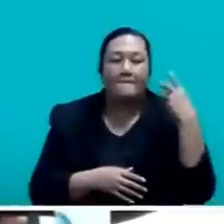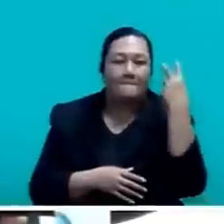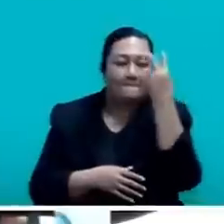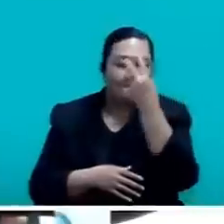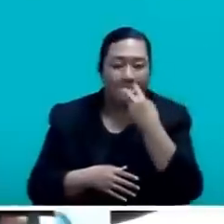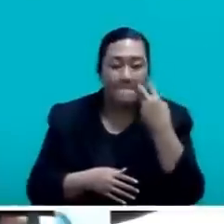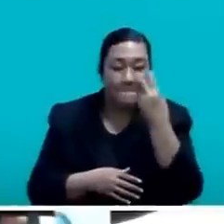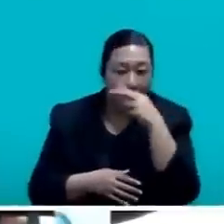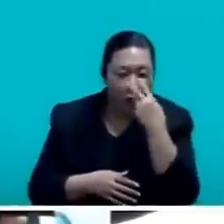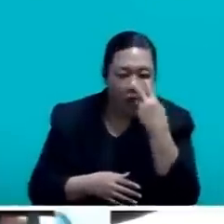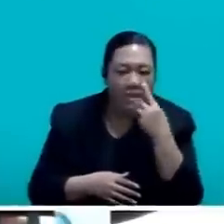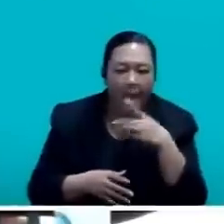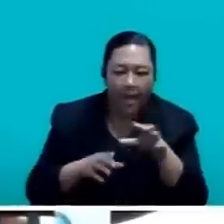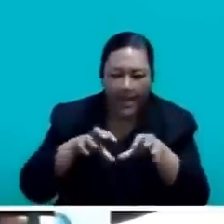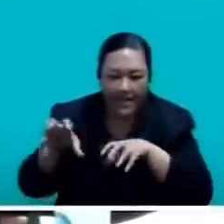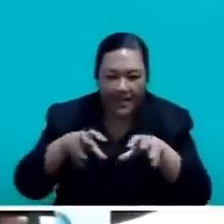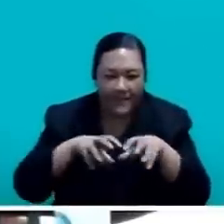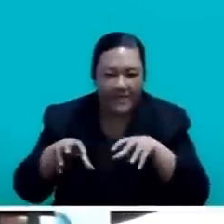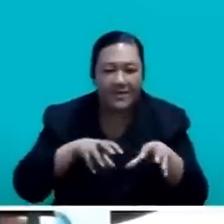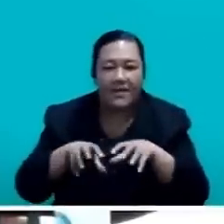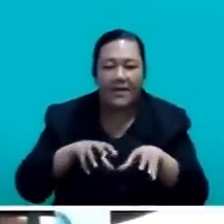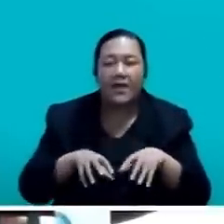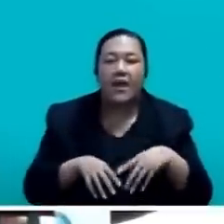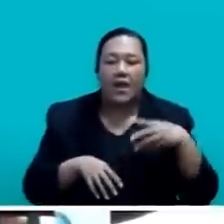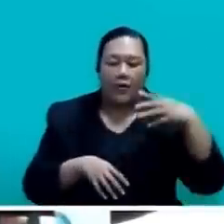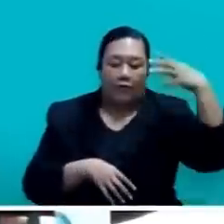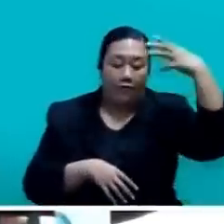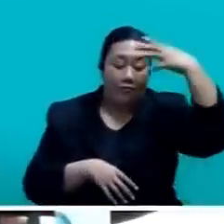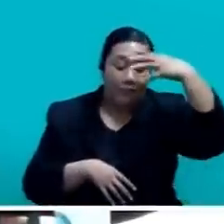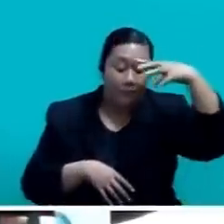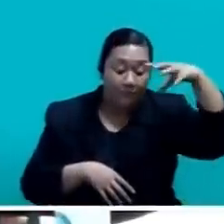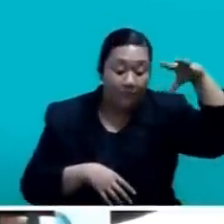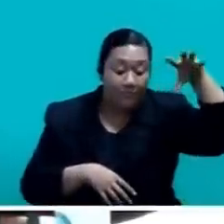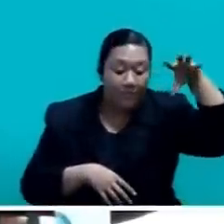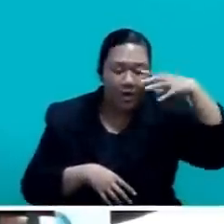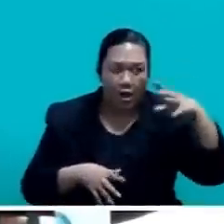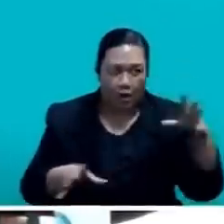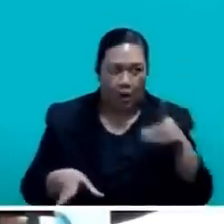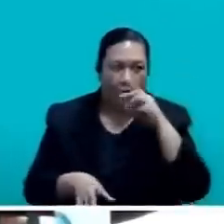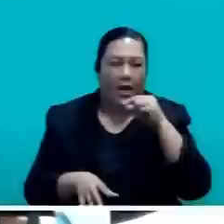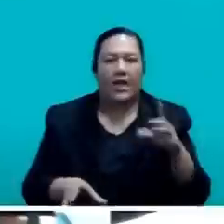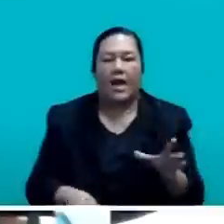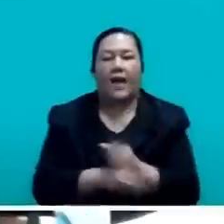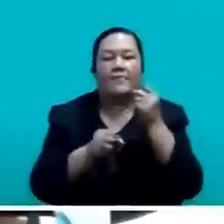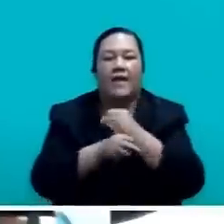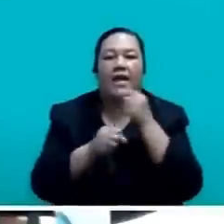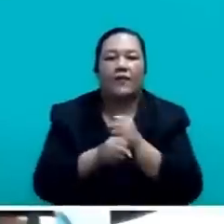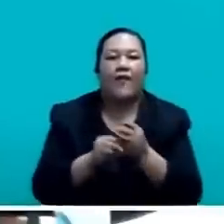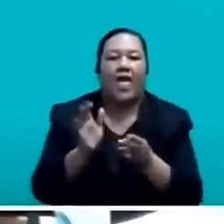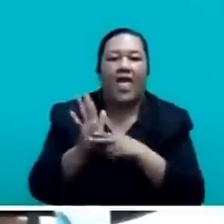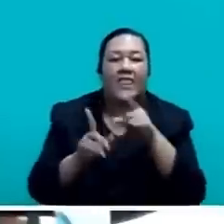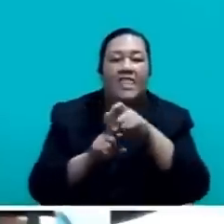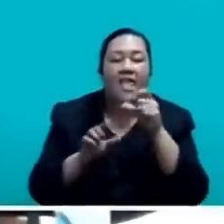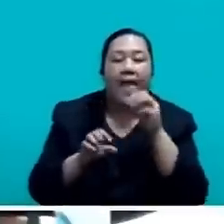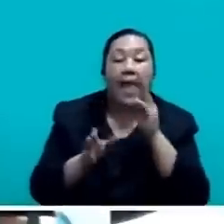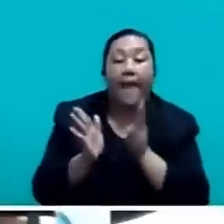activities and its operations so that we can update our NDMO operations here in Fiji.